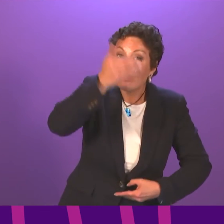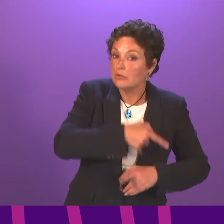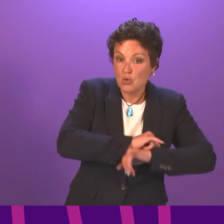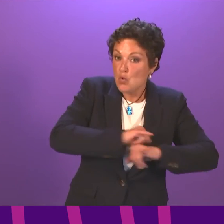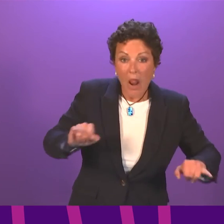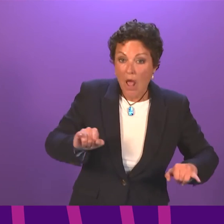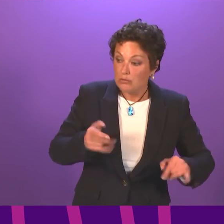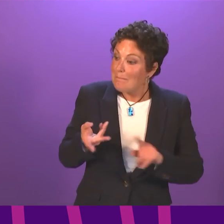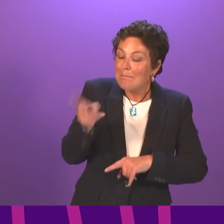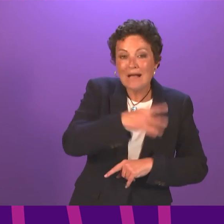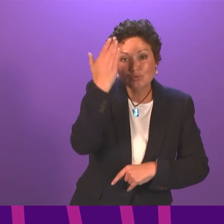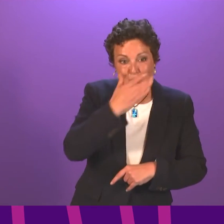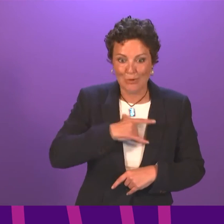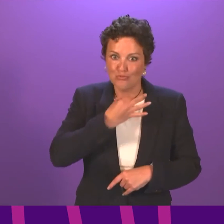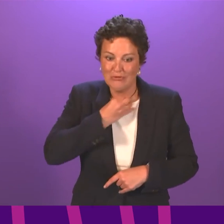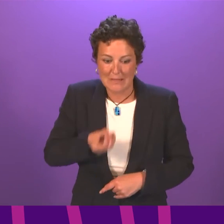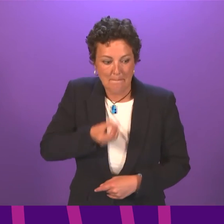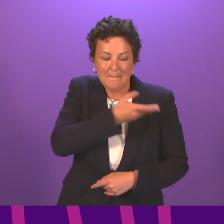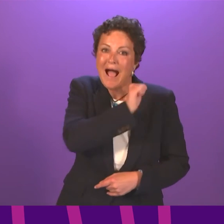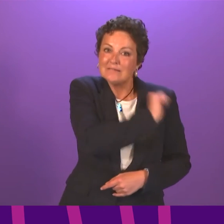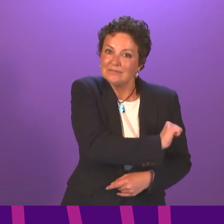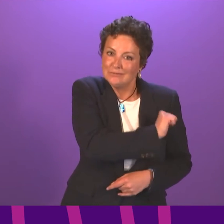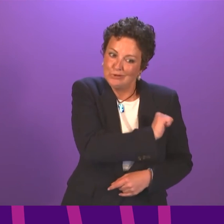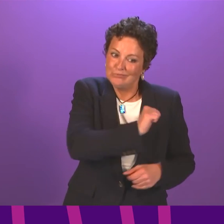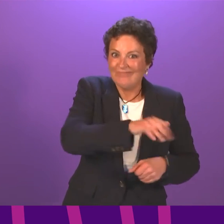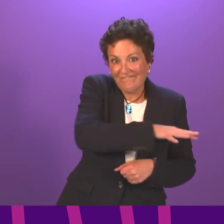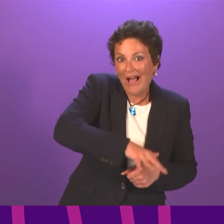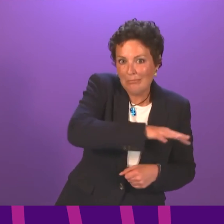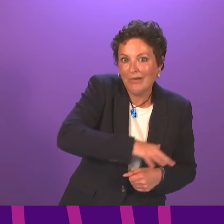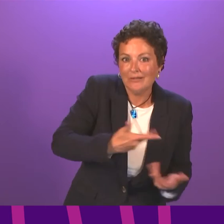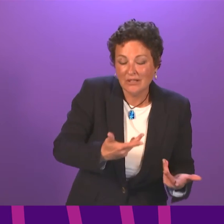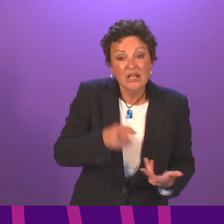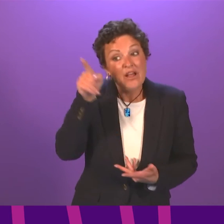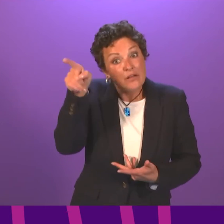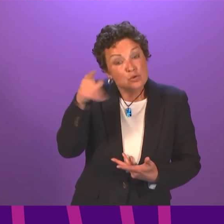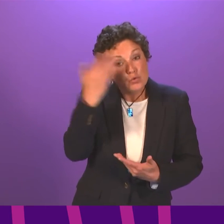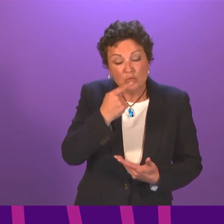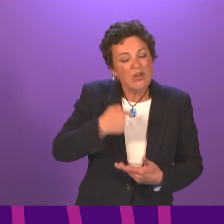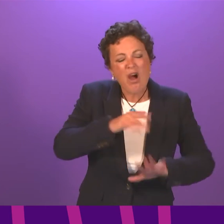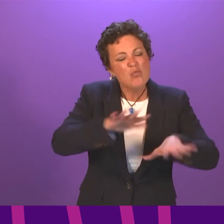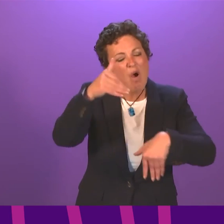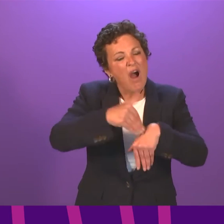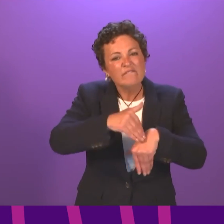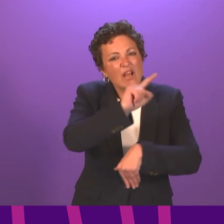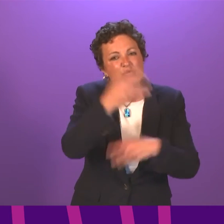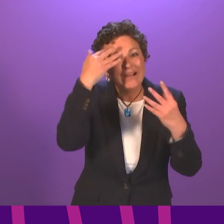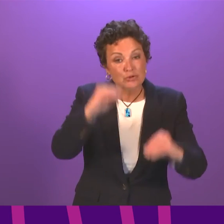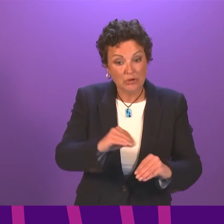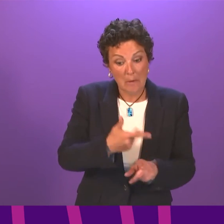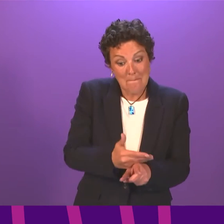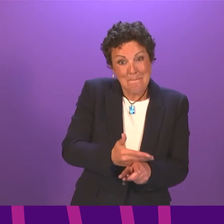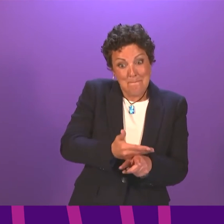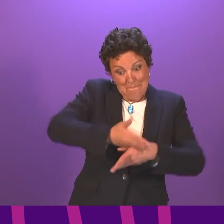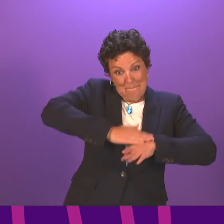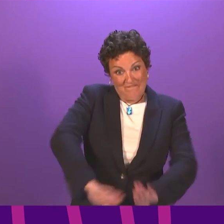school in person. He was told that this would have no detrimental effect on his education. He performed well earlier in the year